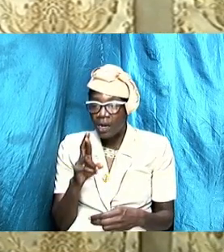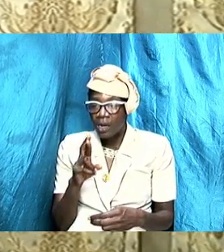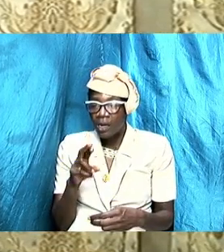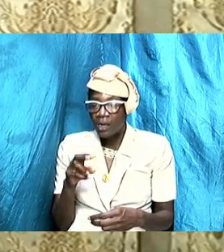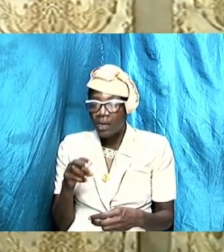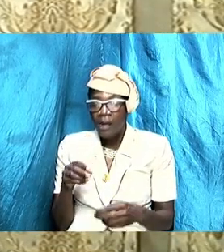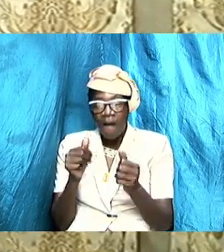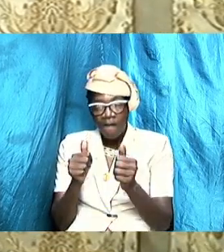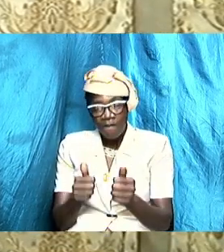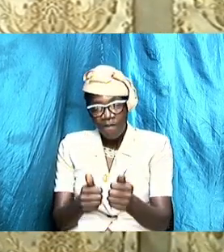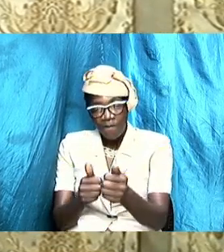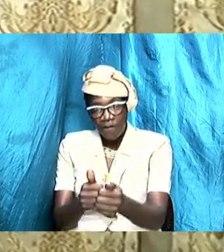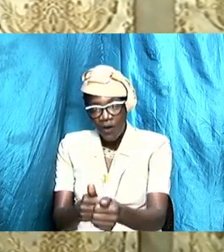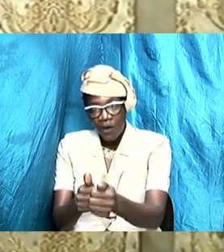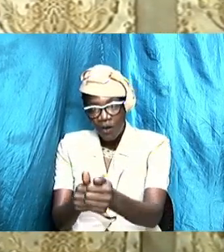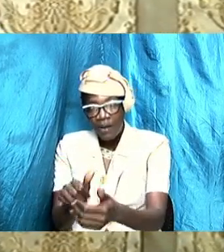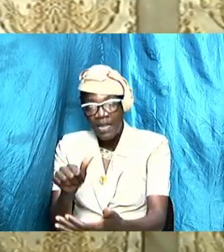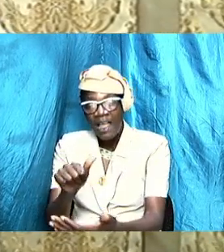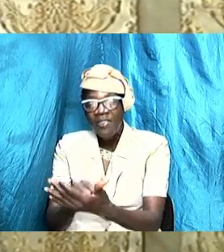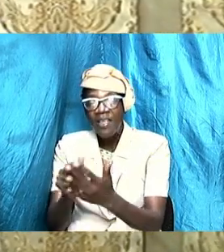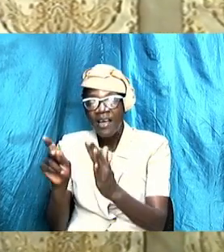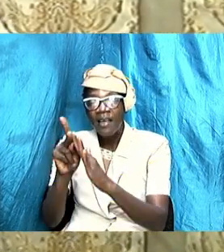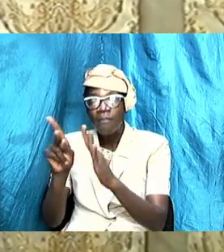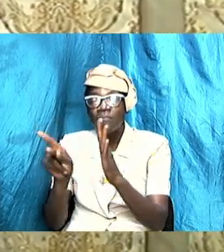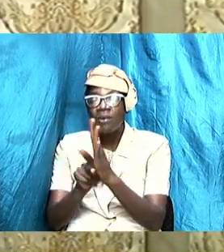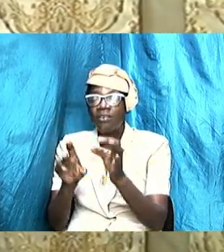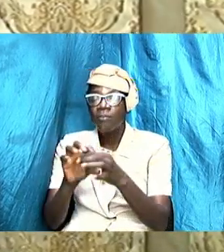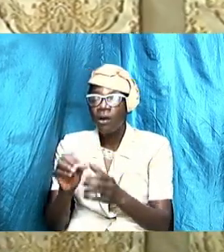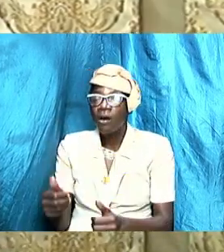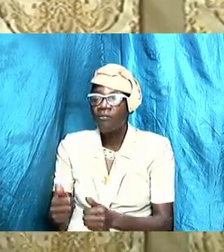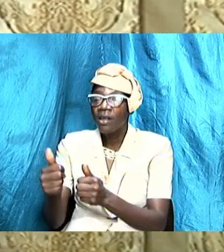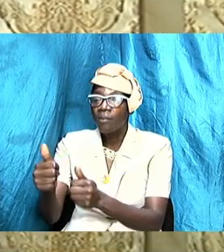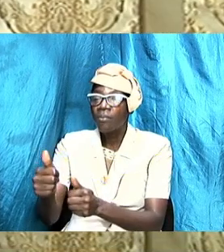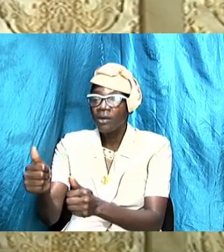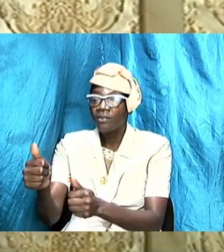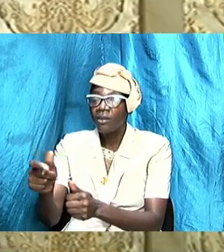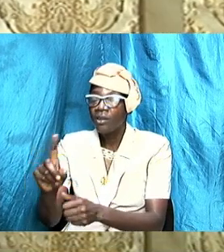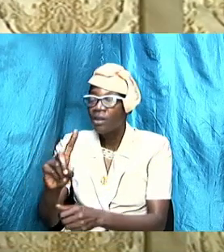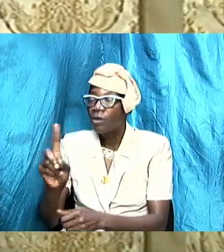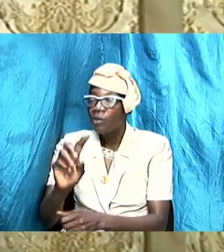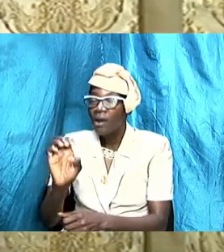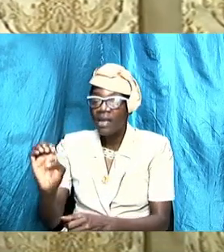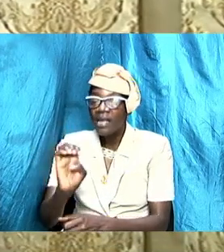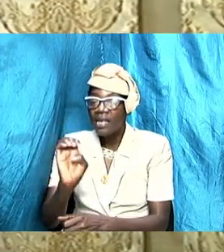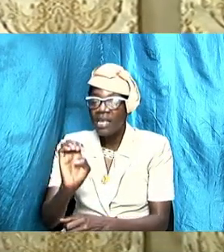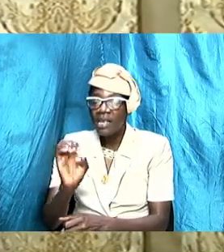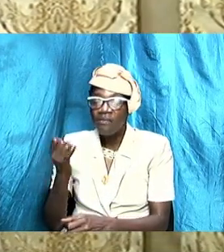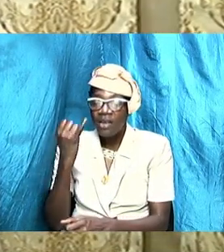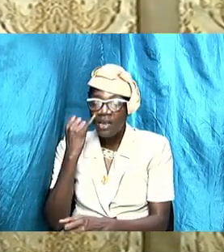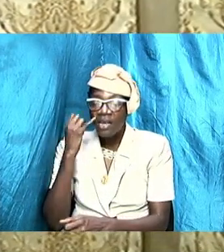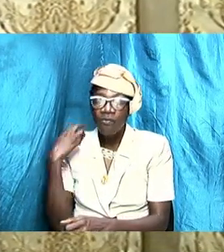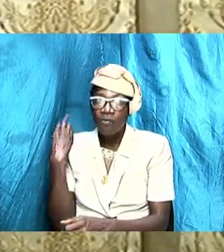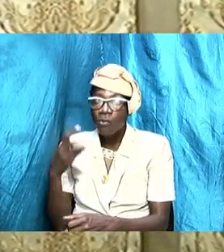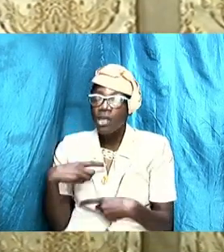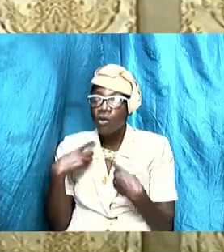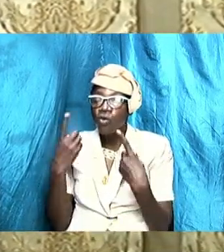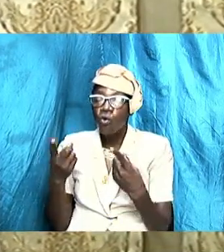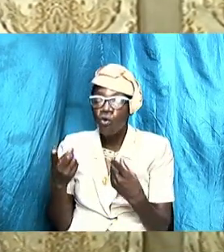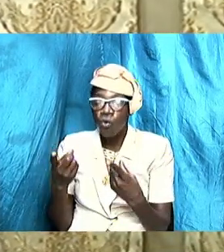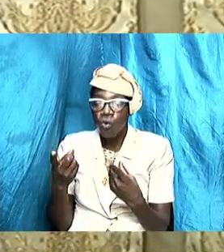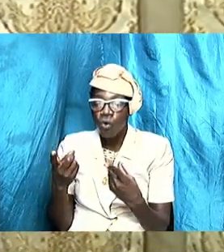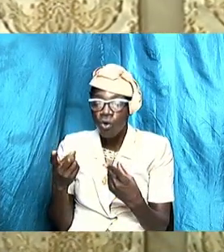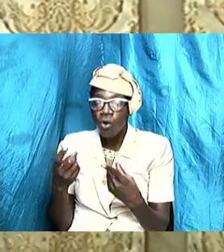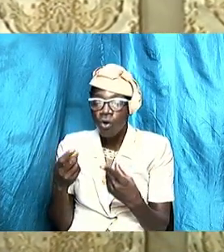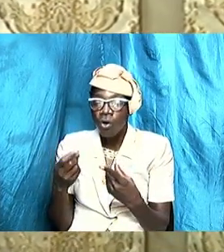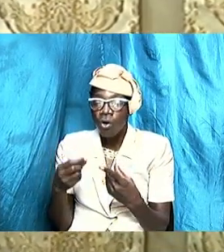following the principle of the Apostle where even if we were going to go along on a